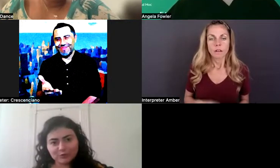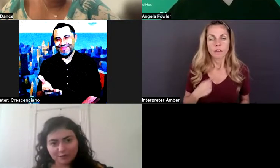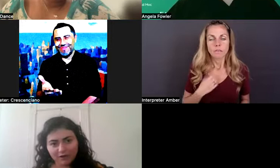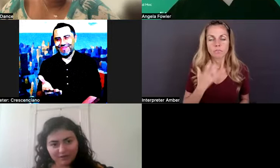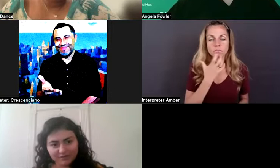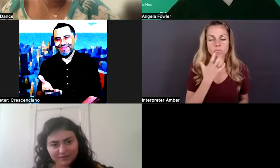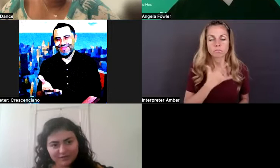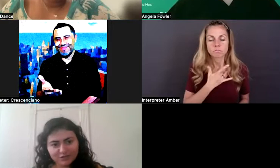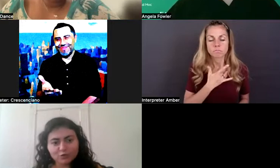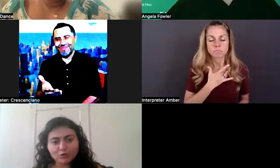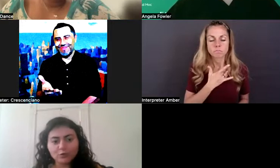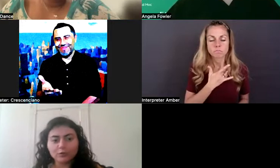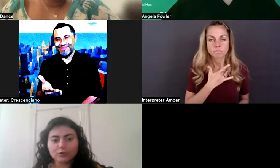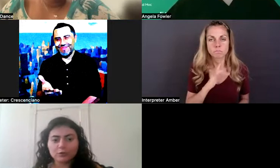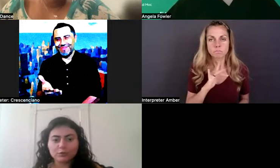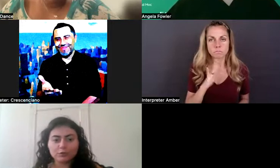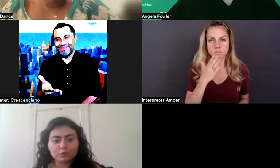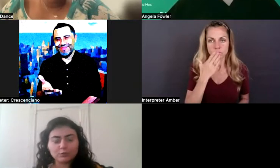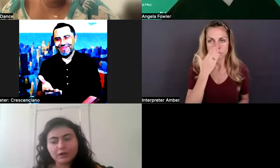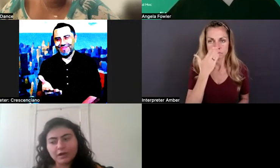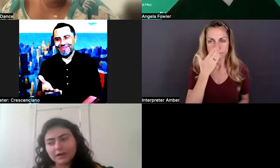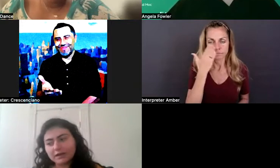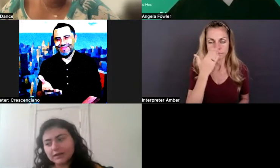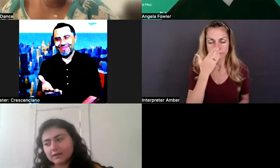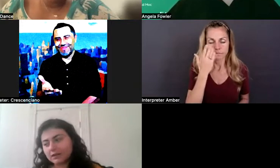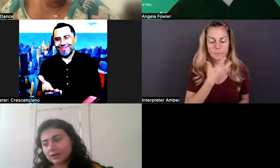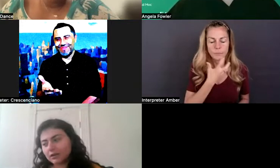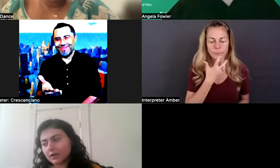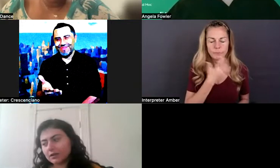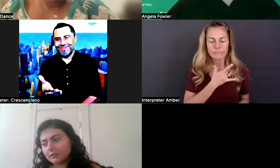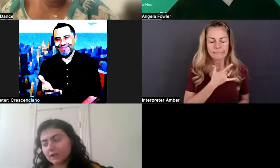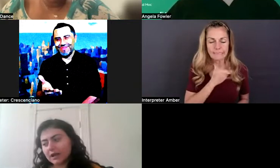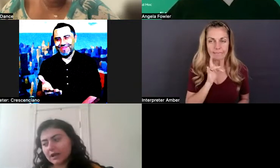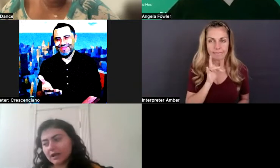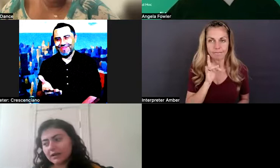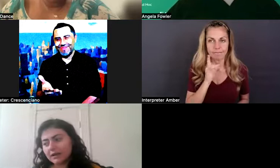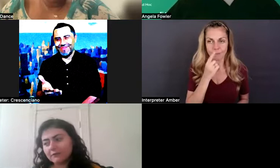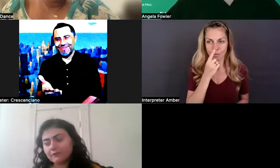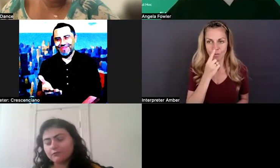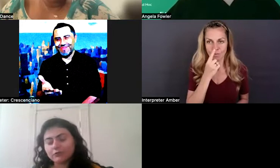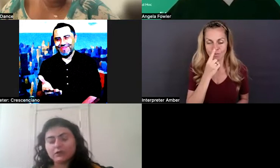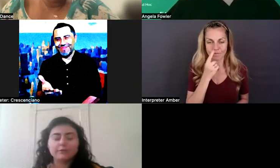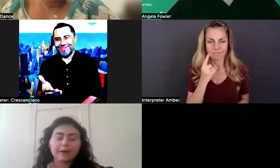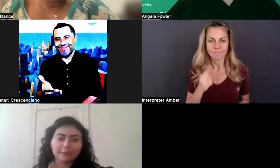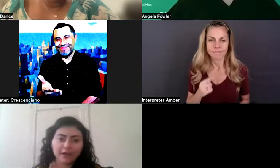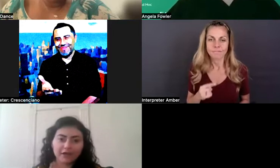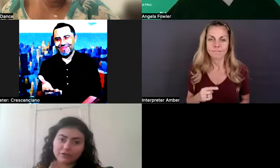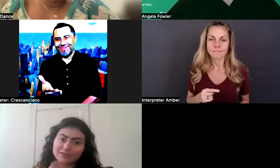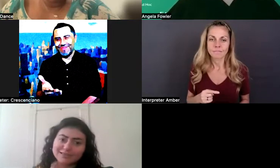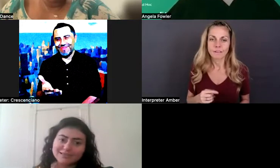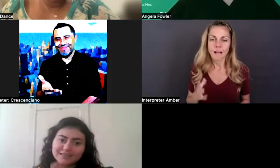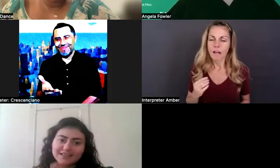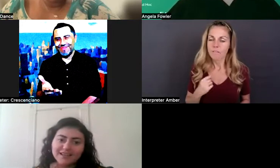to smells, super, super, super. And, um, I have really bad